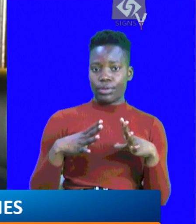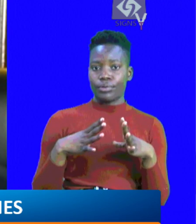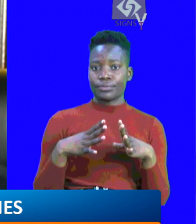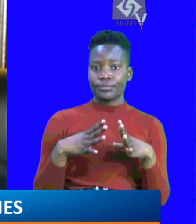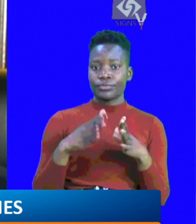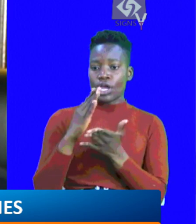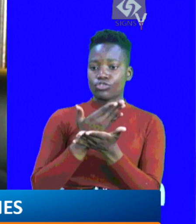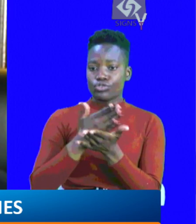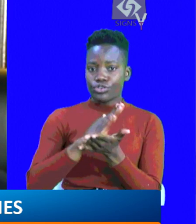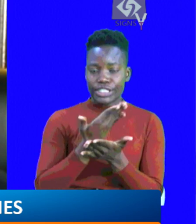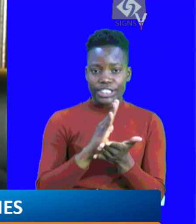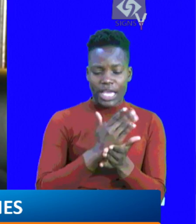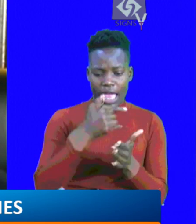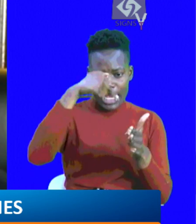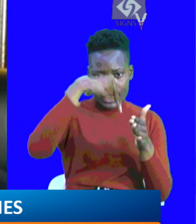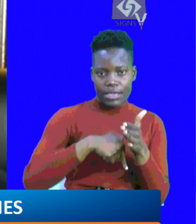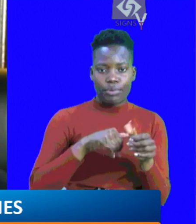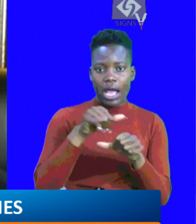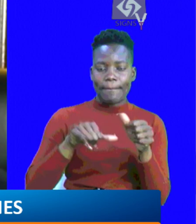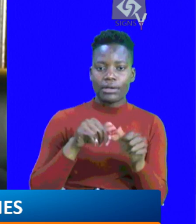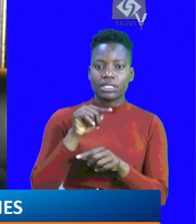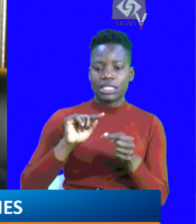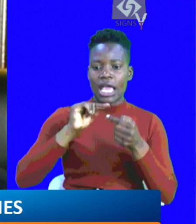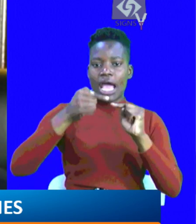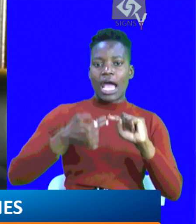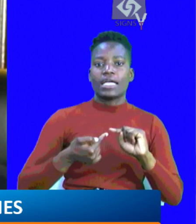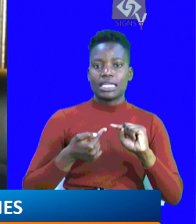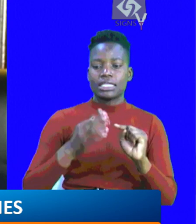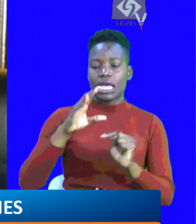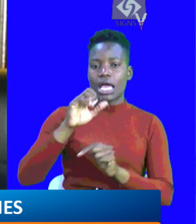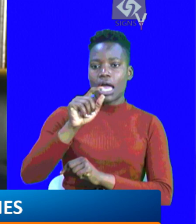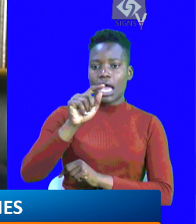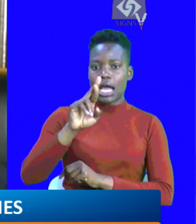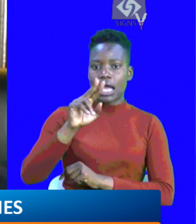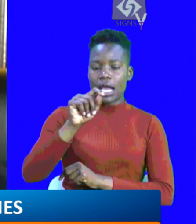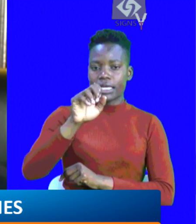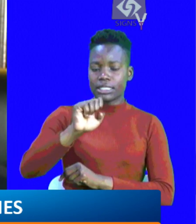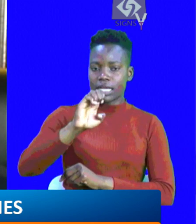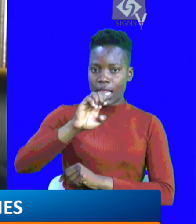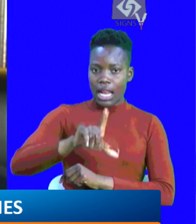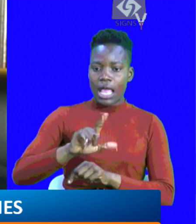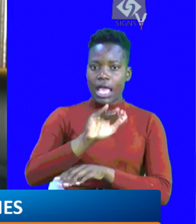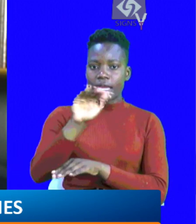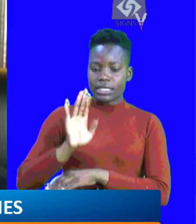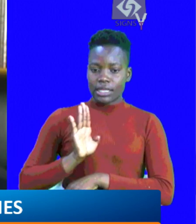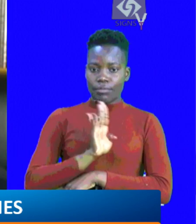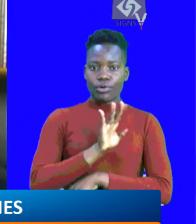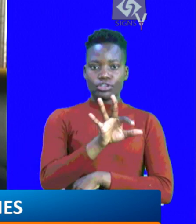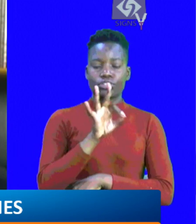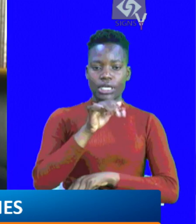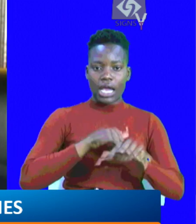inviting the whistleblower to share in details regarding this heartless and ruthless cartel